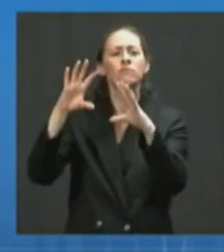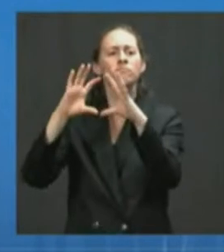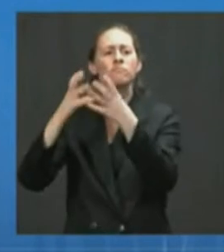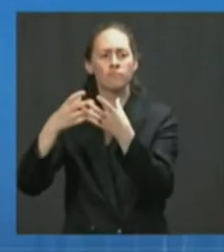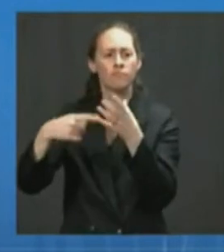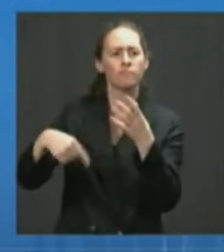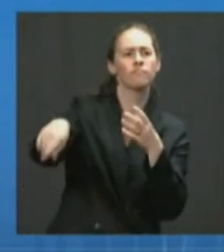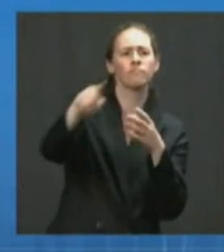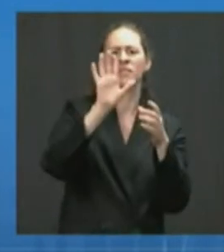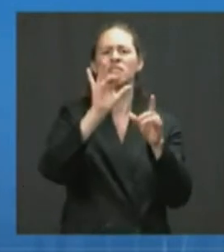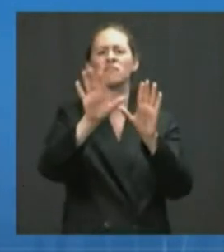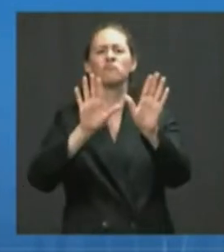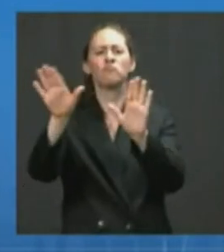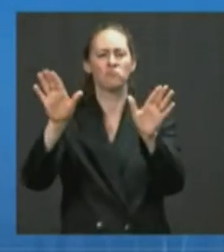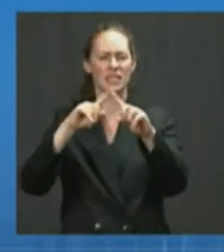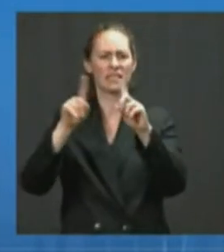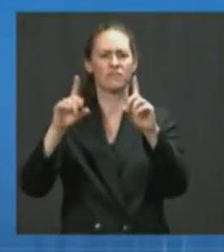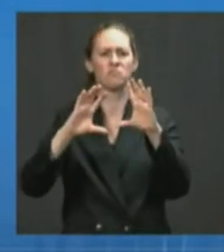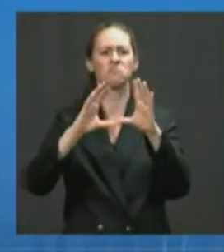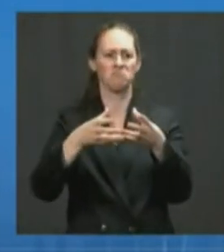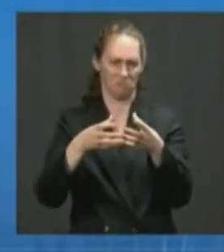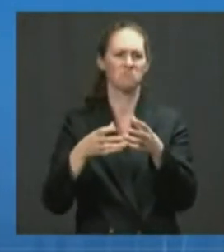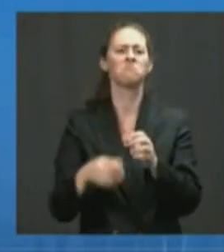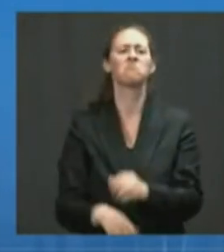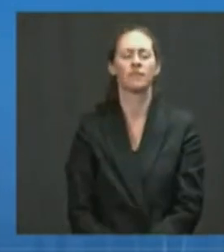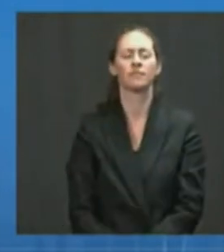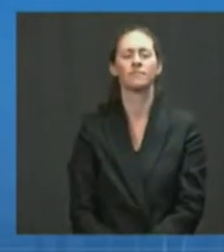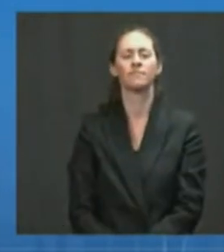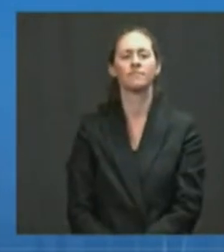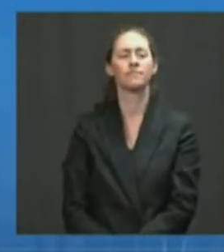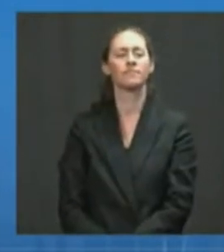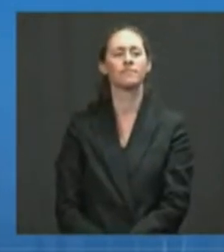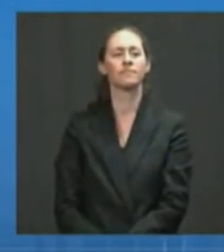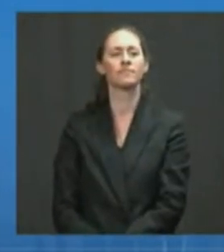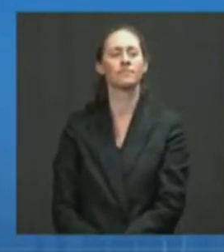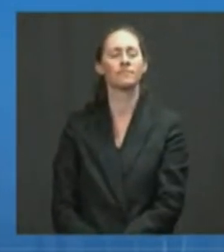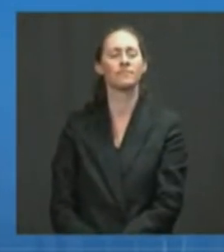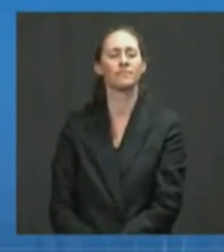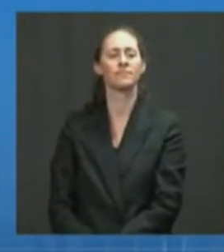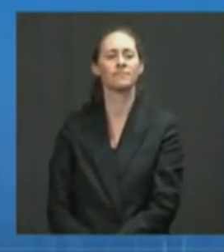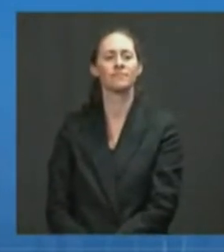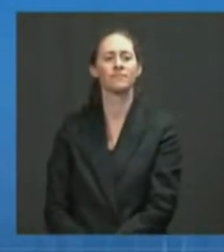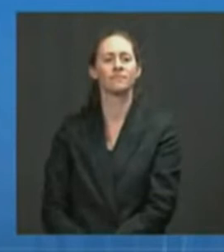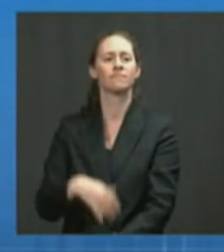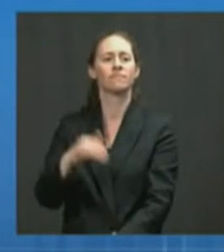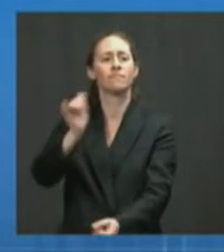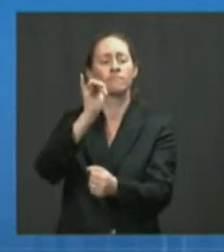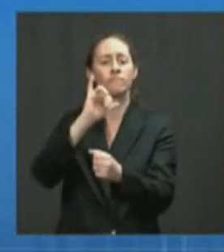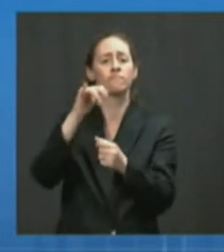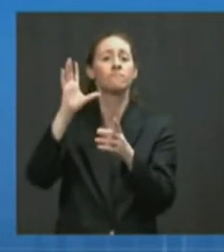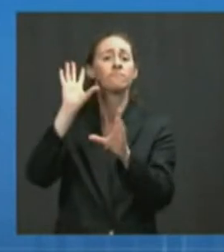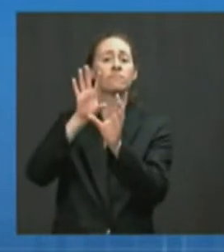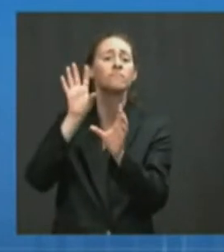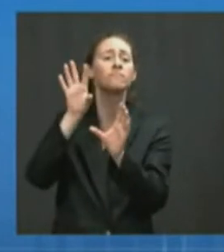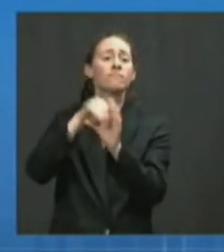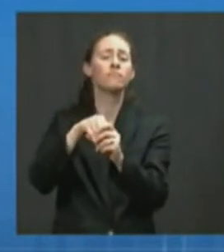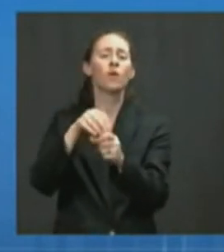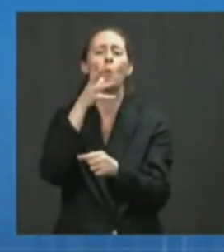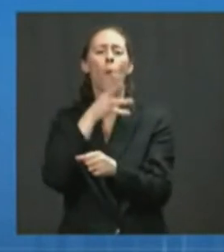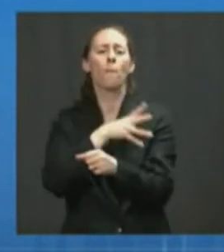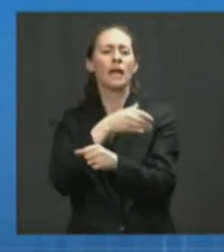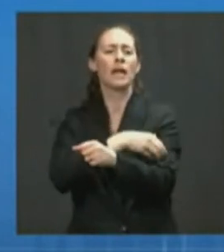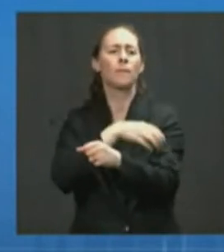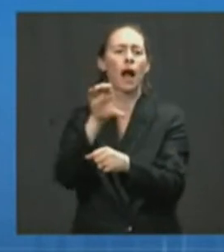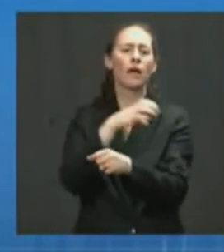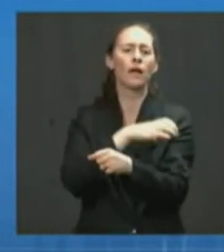vaccinate people. It also includes the American Muslim and Multifaith Women's Empowerment Council, which has engaged their communities through